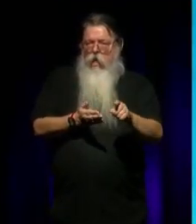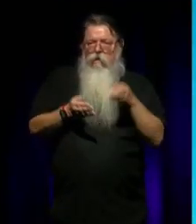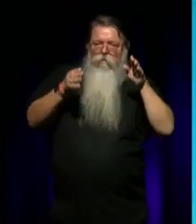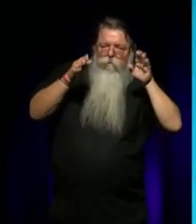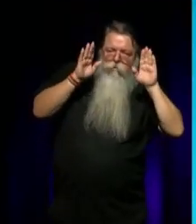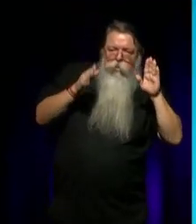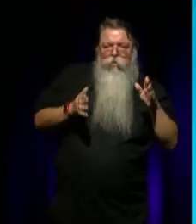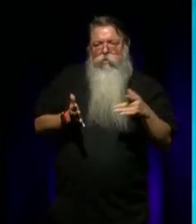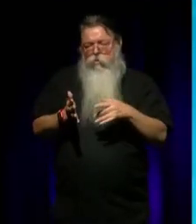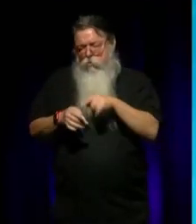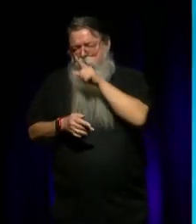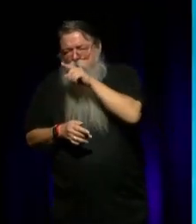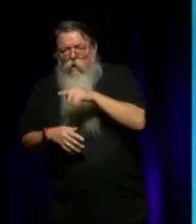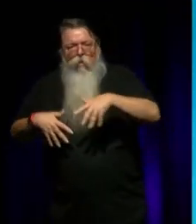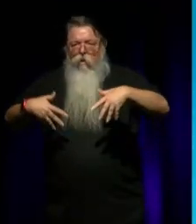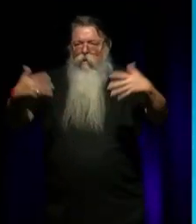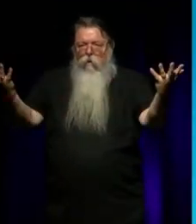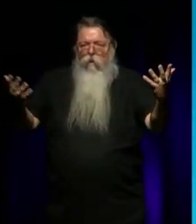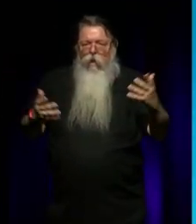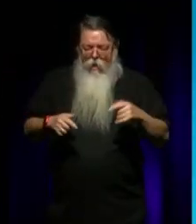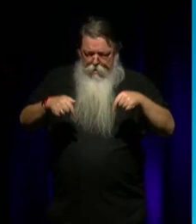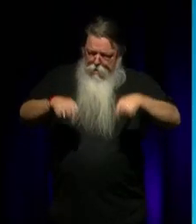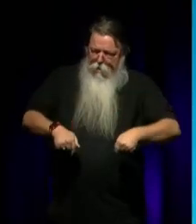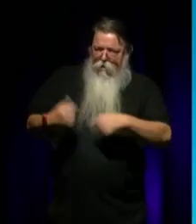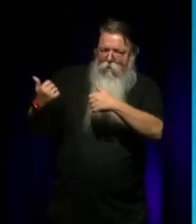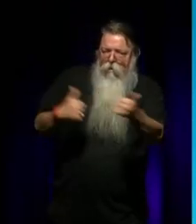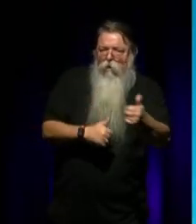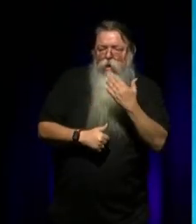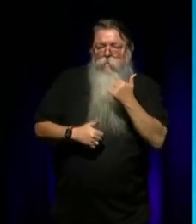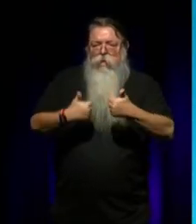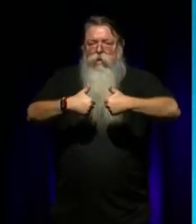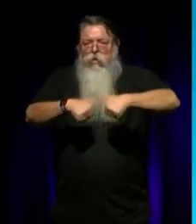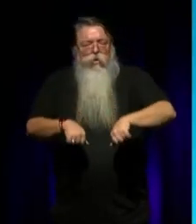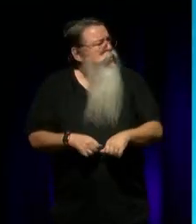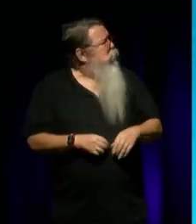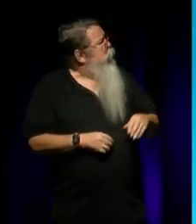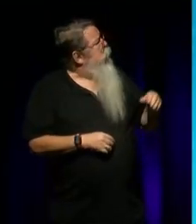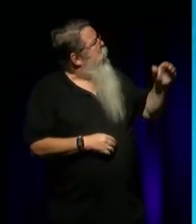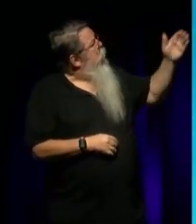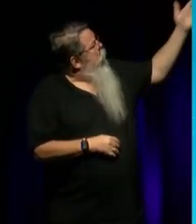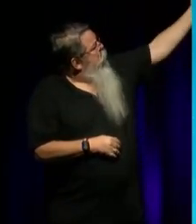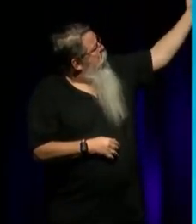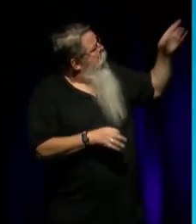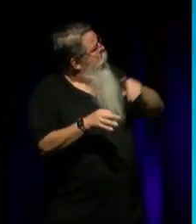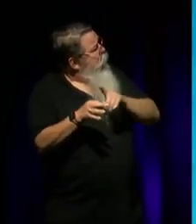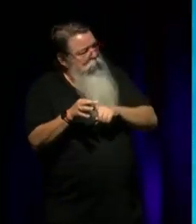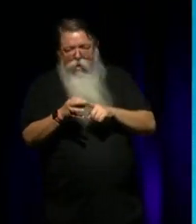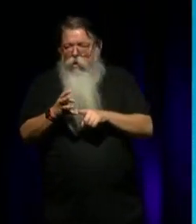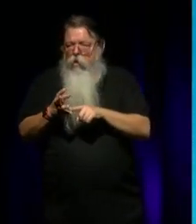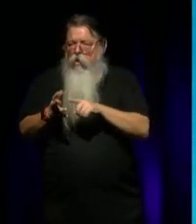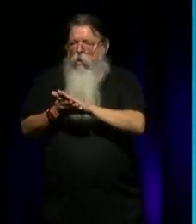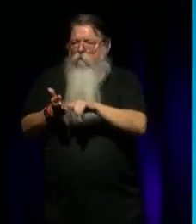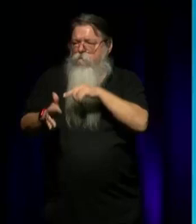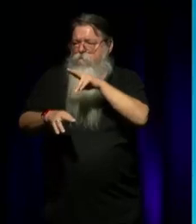hashtag QBLHOFF. Finally, I'd like to invite you to Queensland to a Tea exhibition which is here on level two in the SLQ